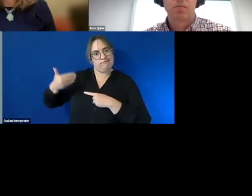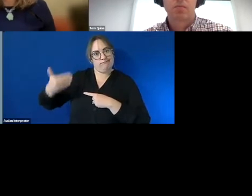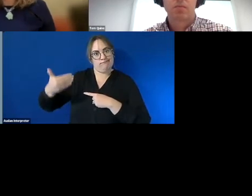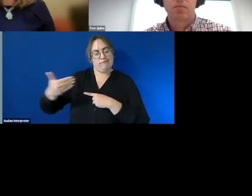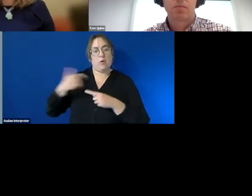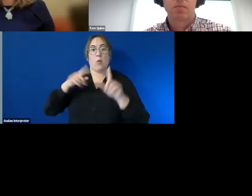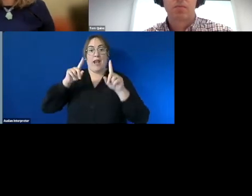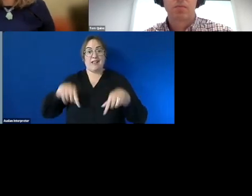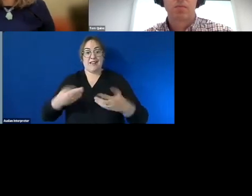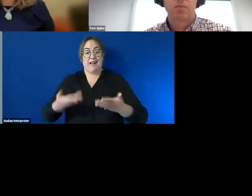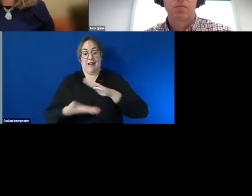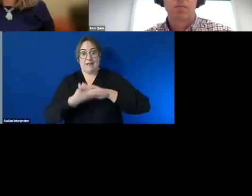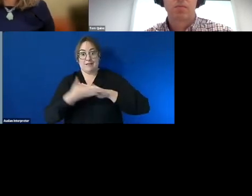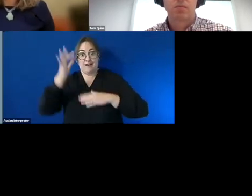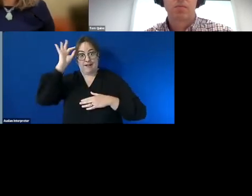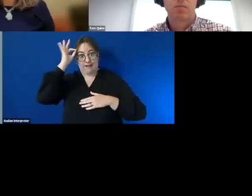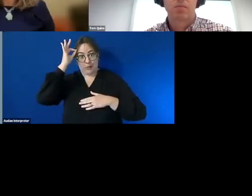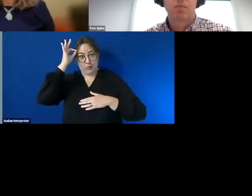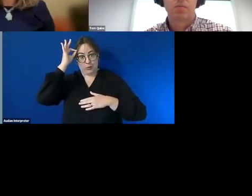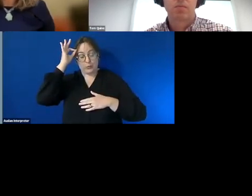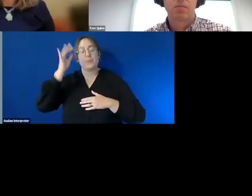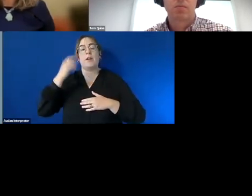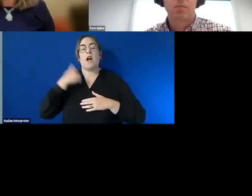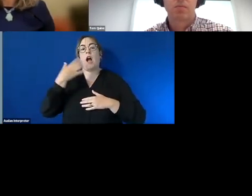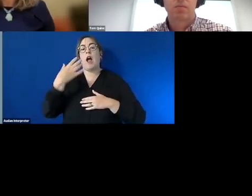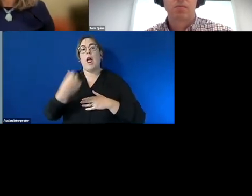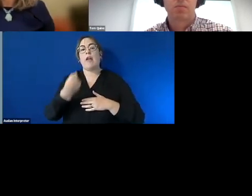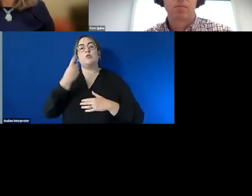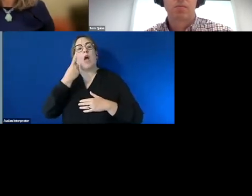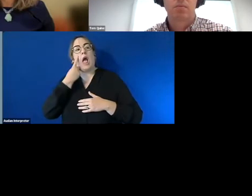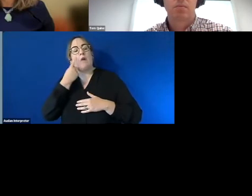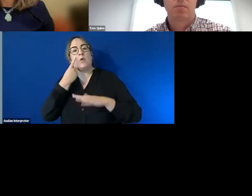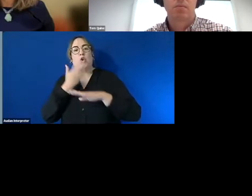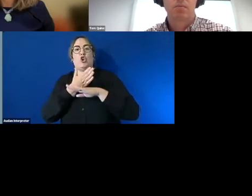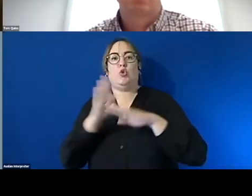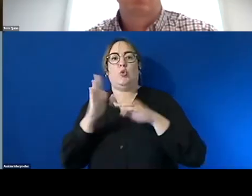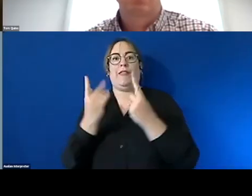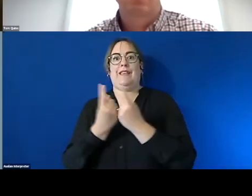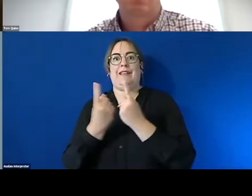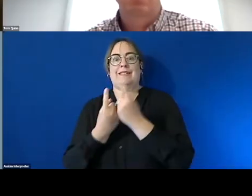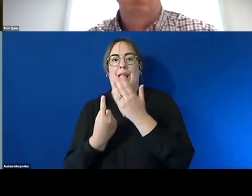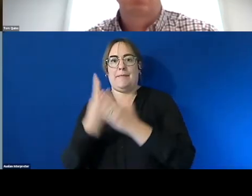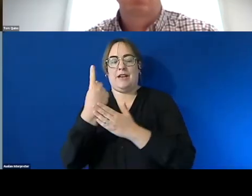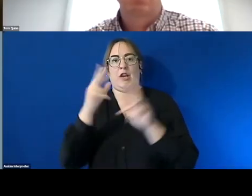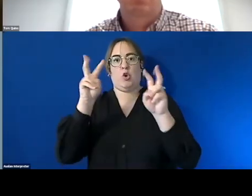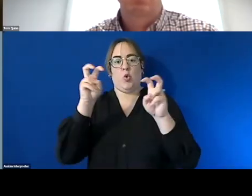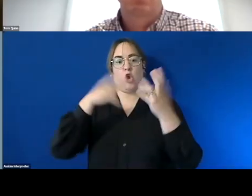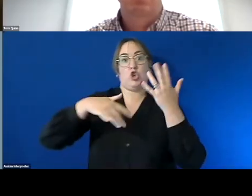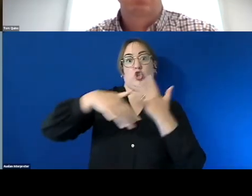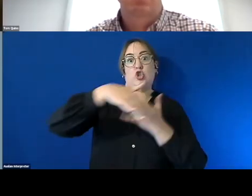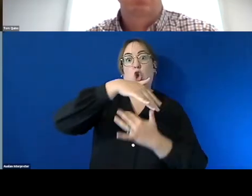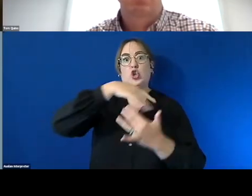darabin council uh i was asked to look into these these new things these new fangled things that were going on called social enterprises